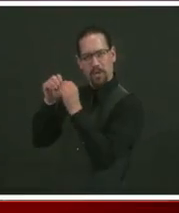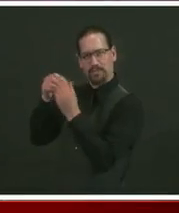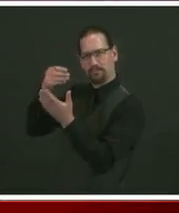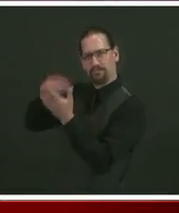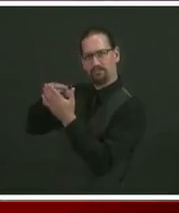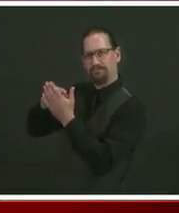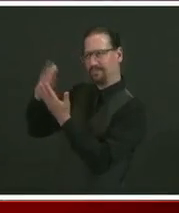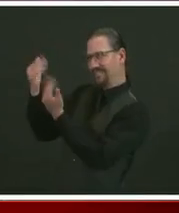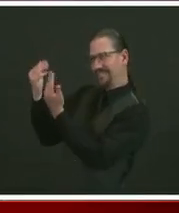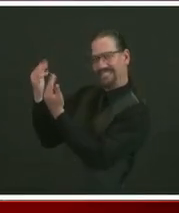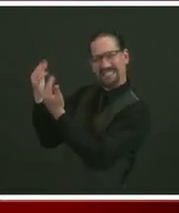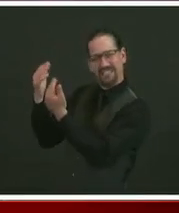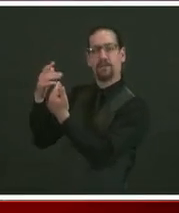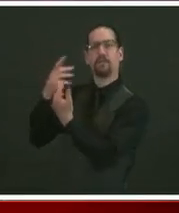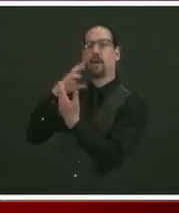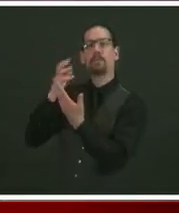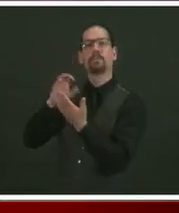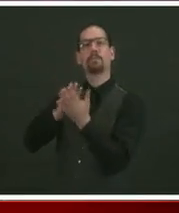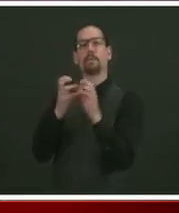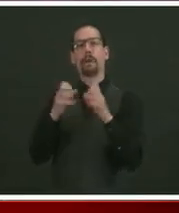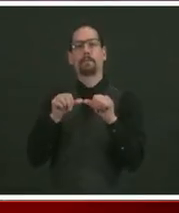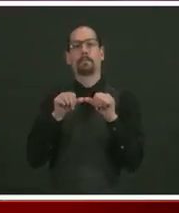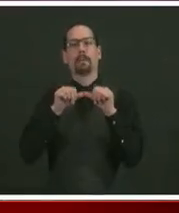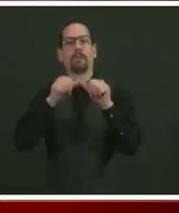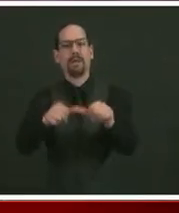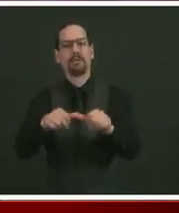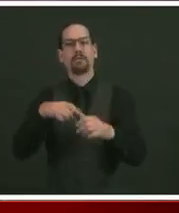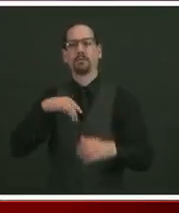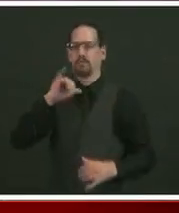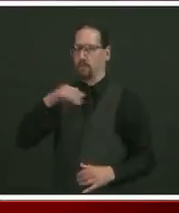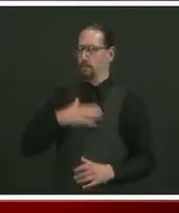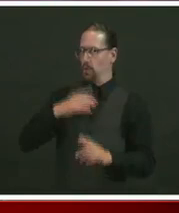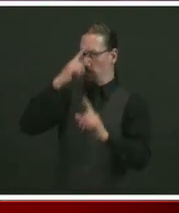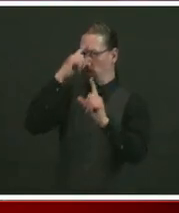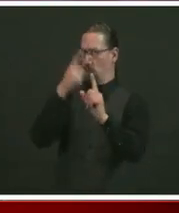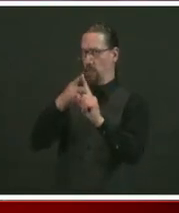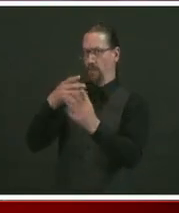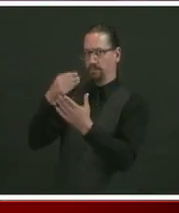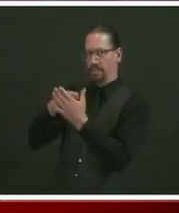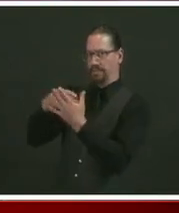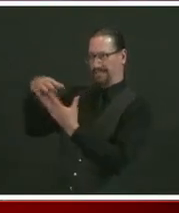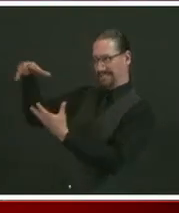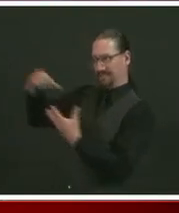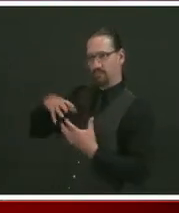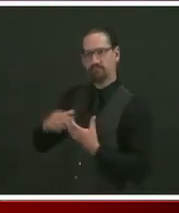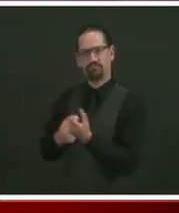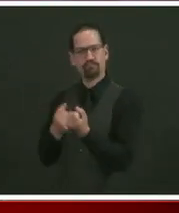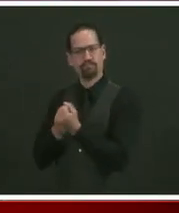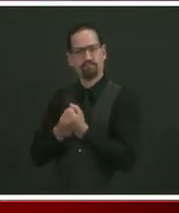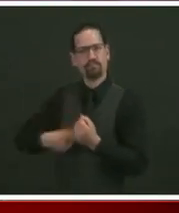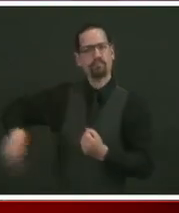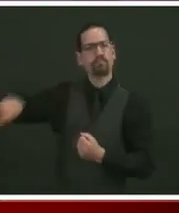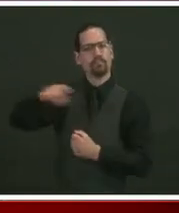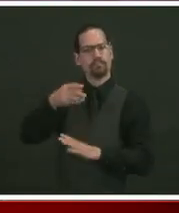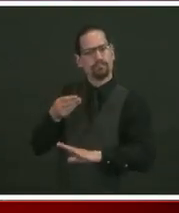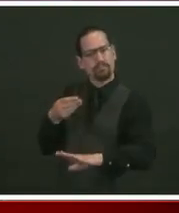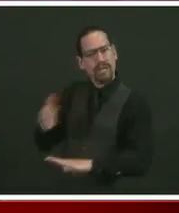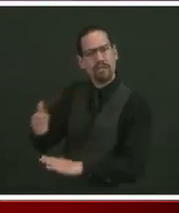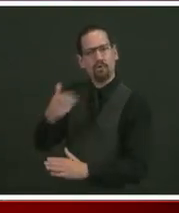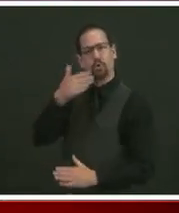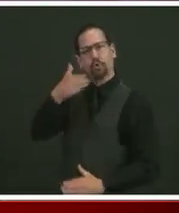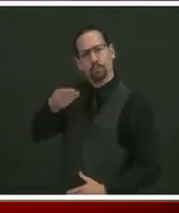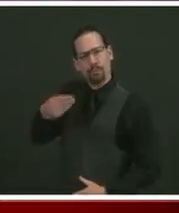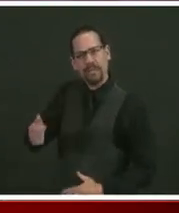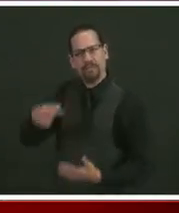-wage workers in the healthcare industry. That is something I am very supportive of and working with our federal delegation to make happen.